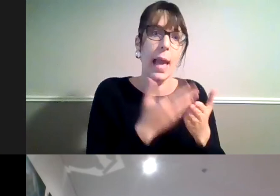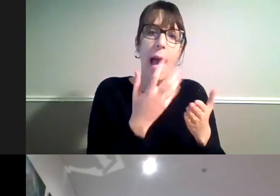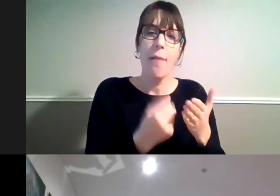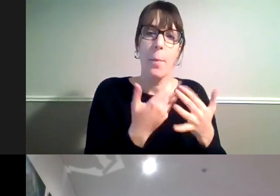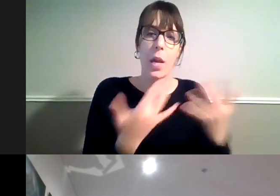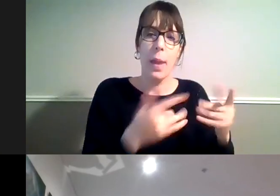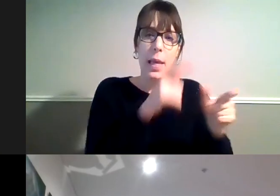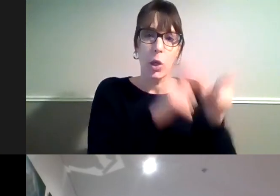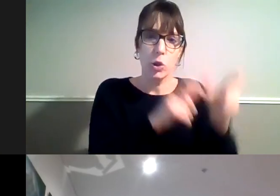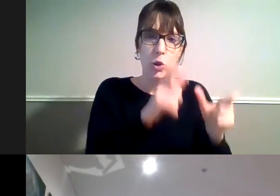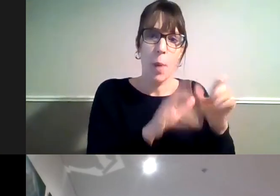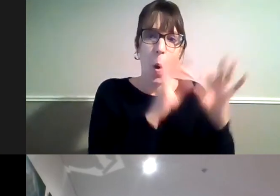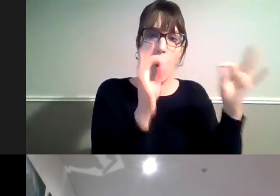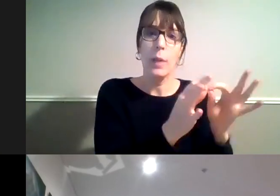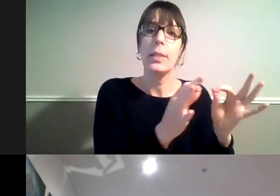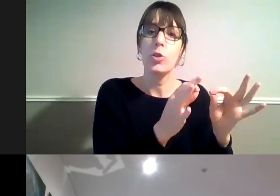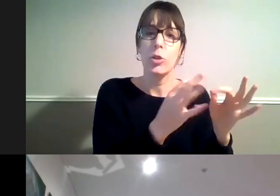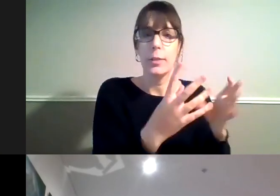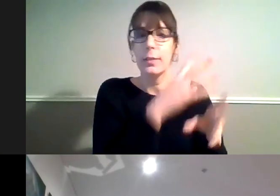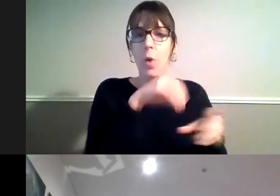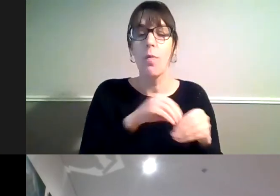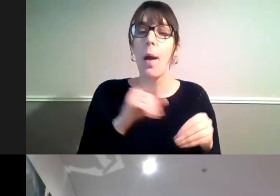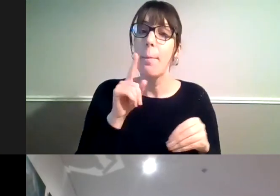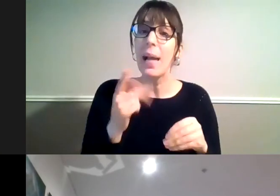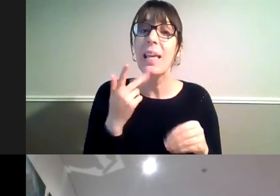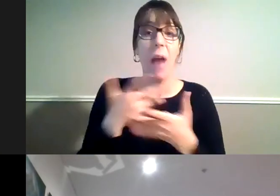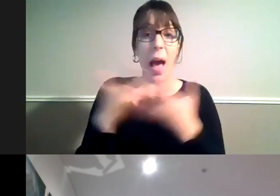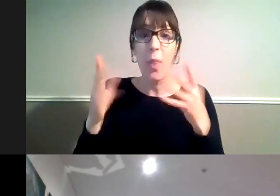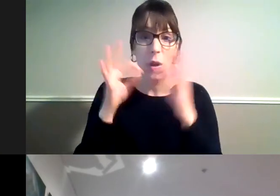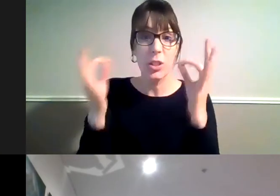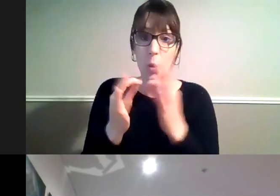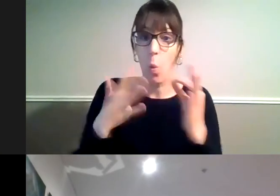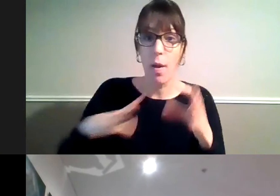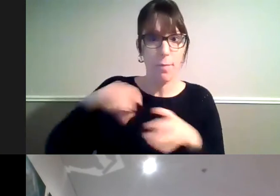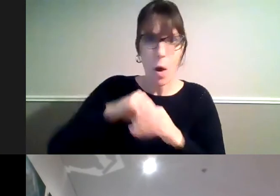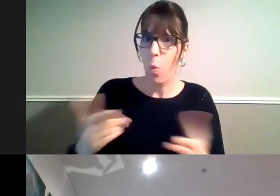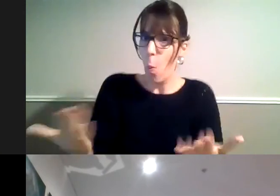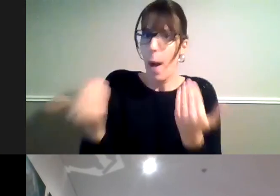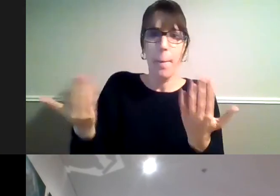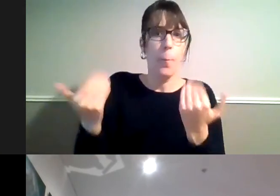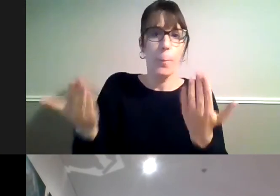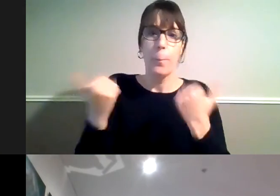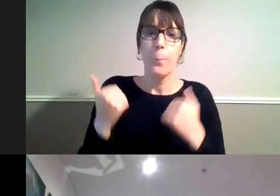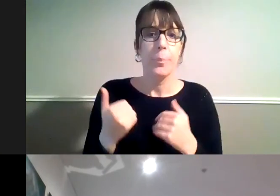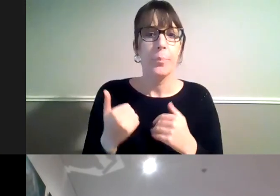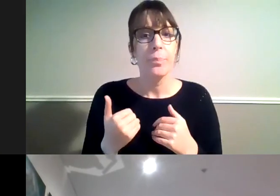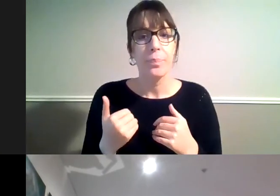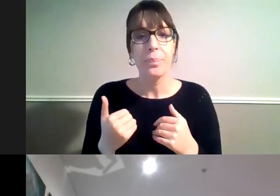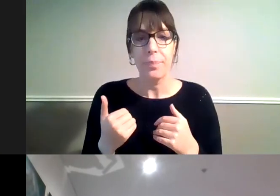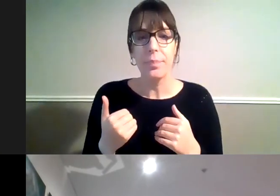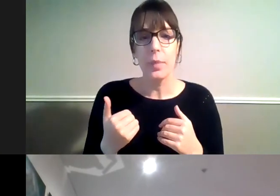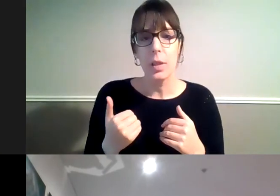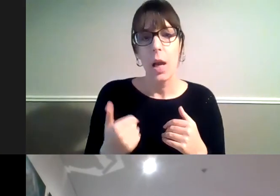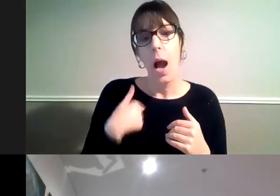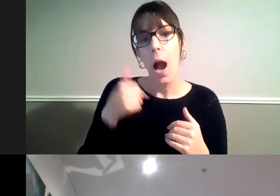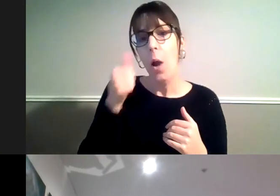be represented we would really encourage you to get in contact with us. We'd welcome your participation. I do know that there are a lot of issues around